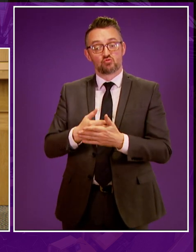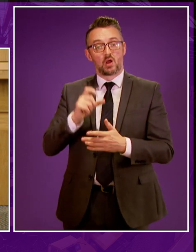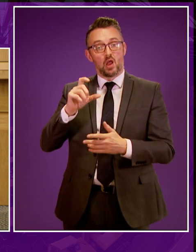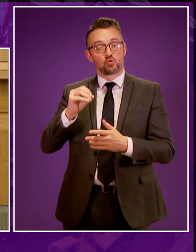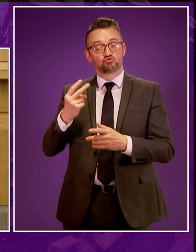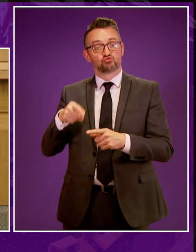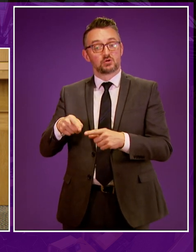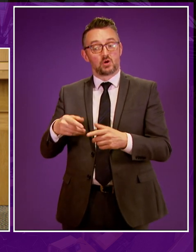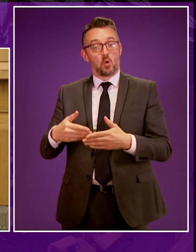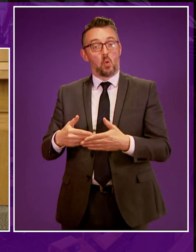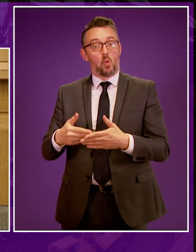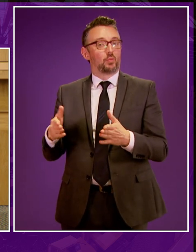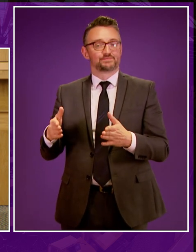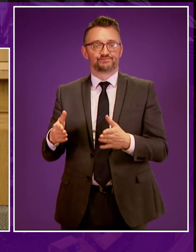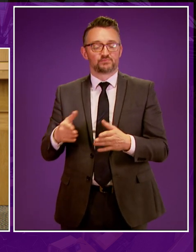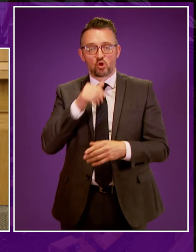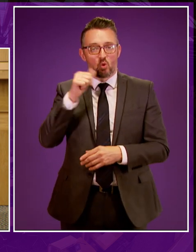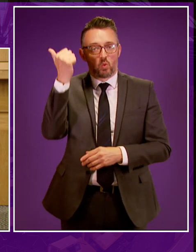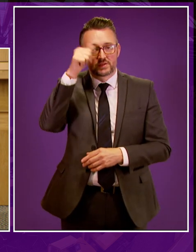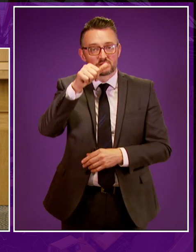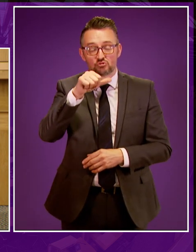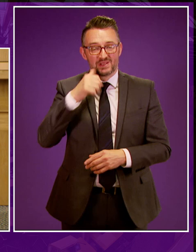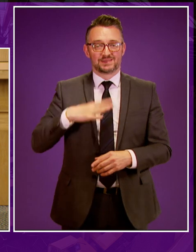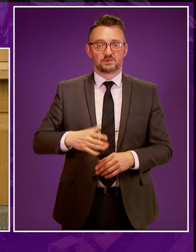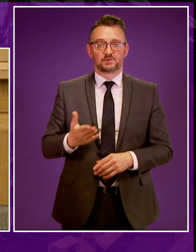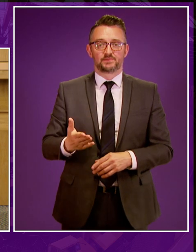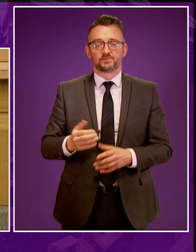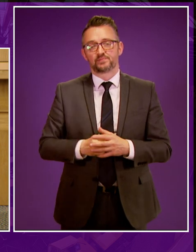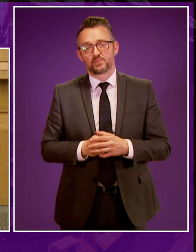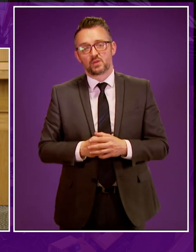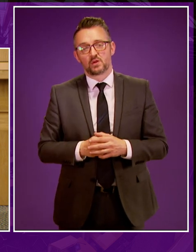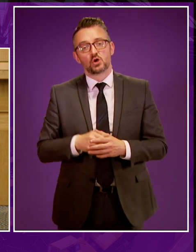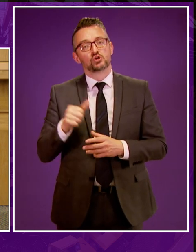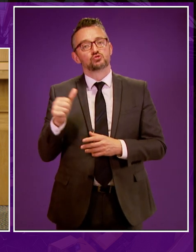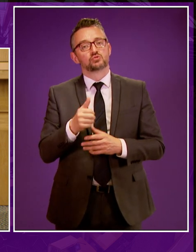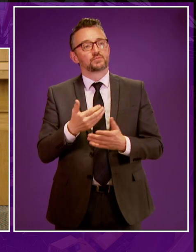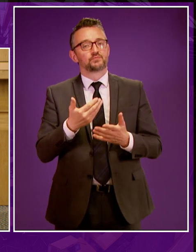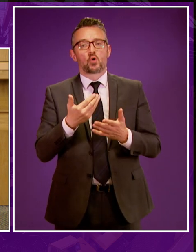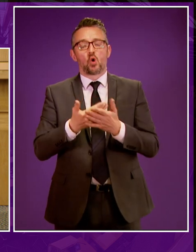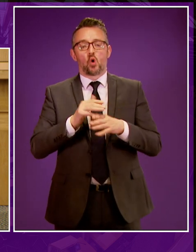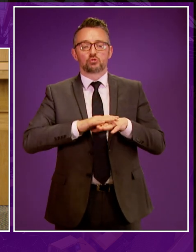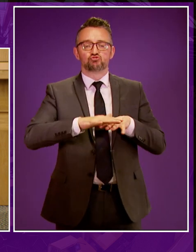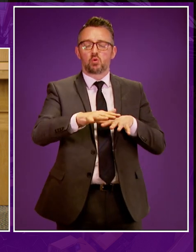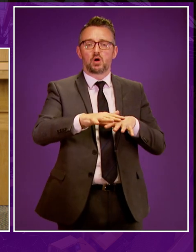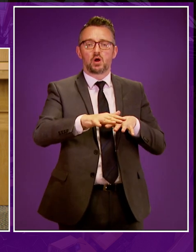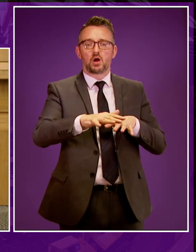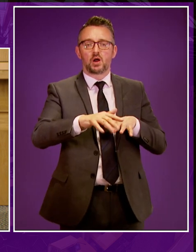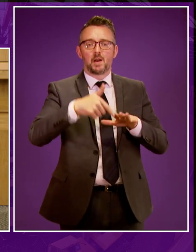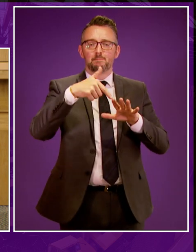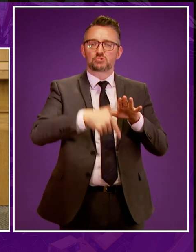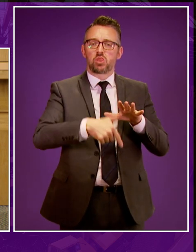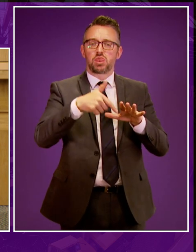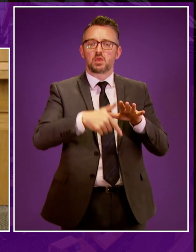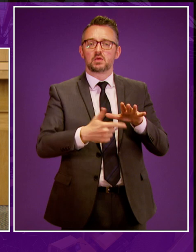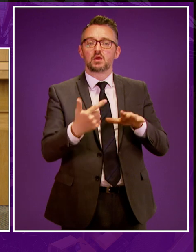unwanted and unnecessary. The Committee on Climate Change has argued, should an onshore petroleum industry be established in the UK and grow quickly,